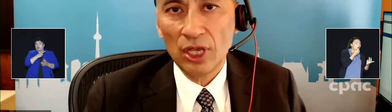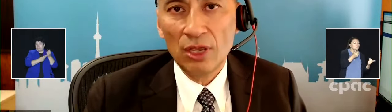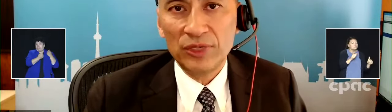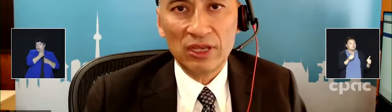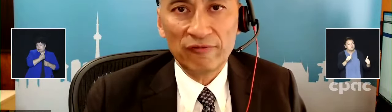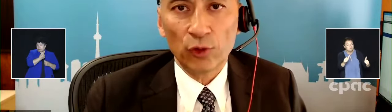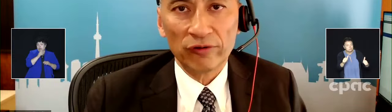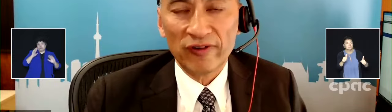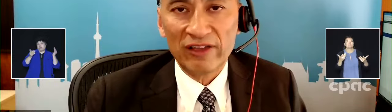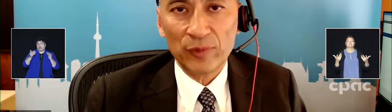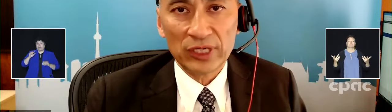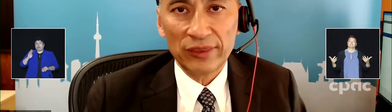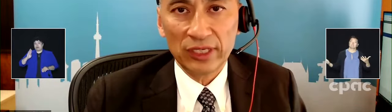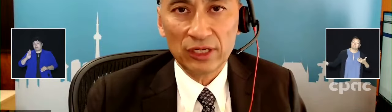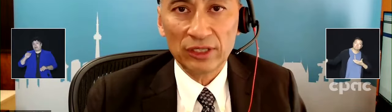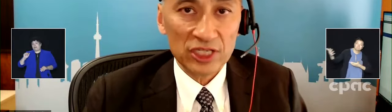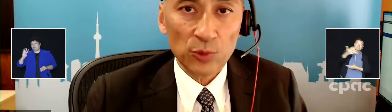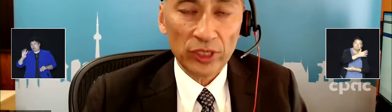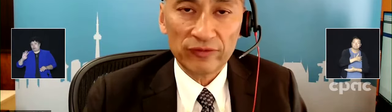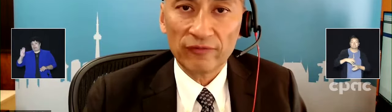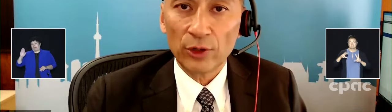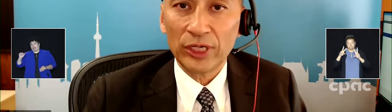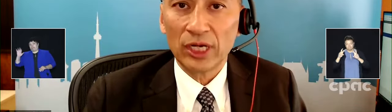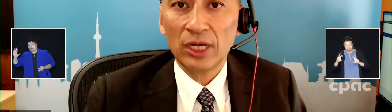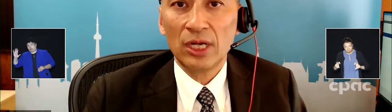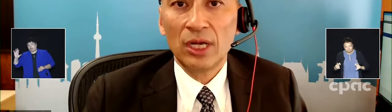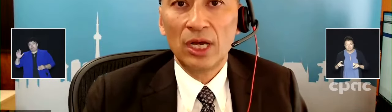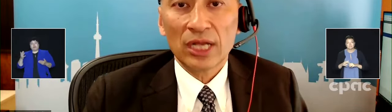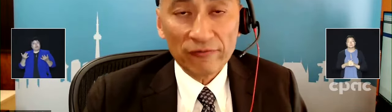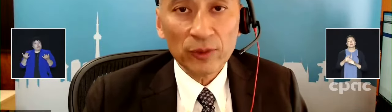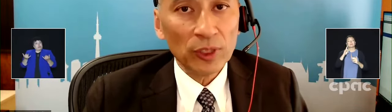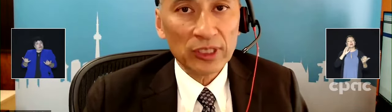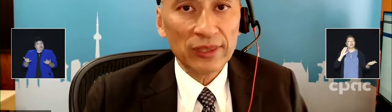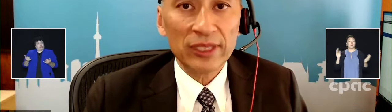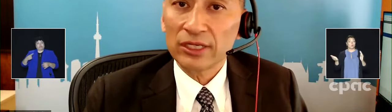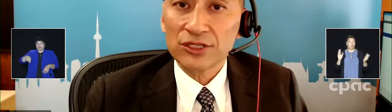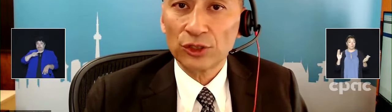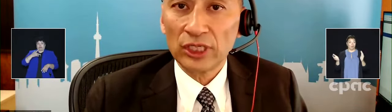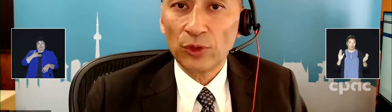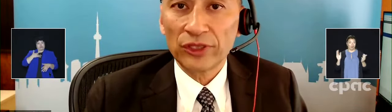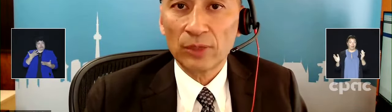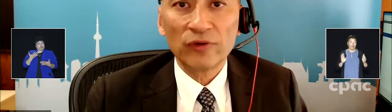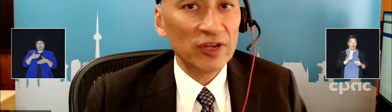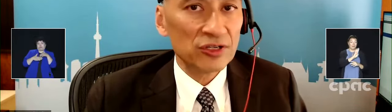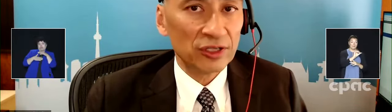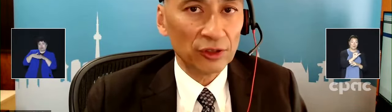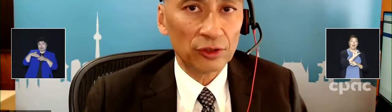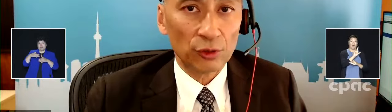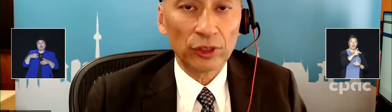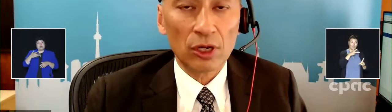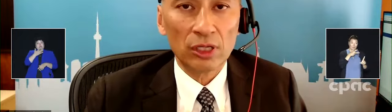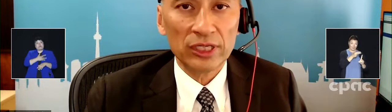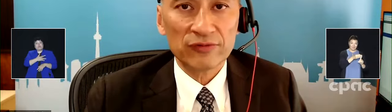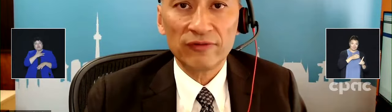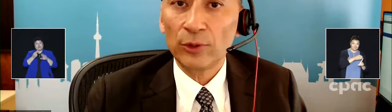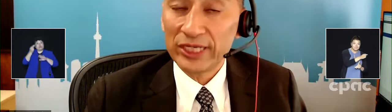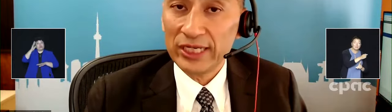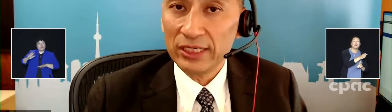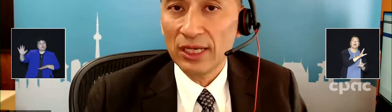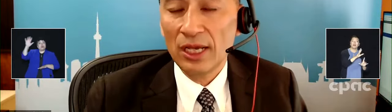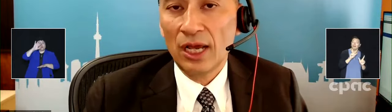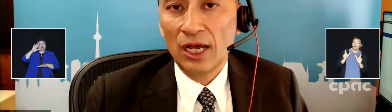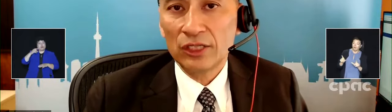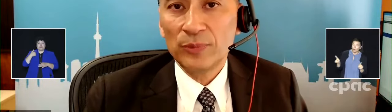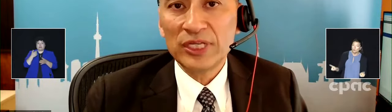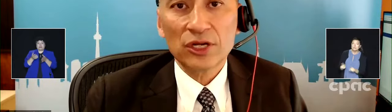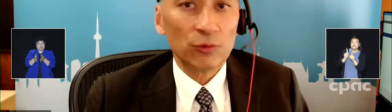compared to BA4A5. But I think, you know, at this point, we're very comfortable and I think certainly with our prevention territorial colleagues, we're very